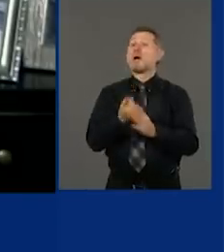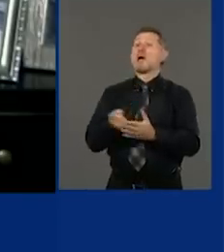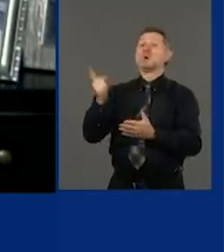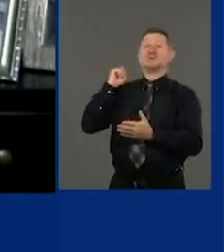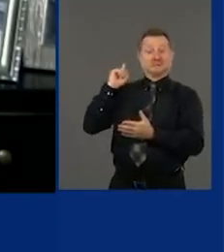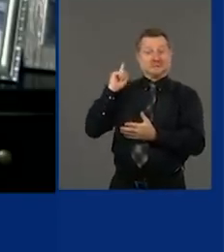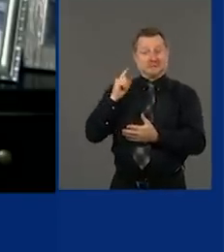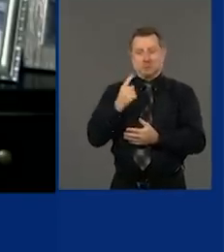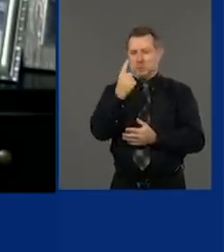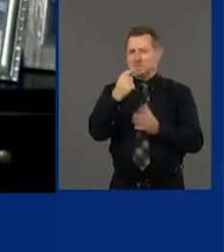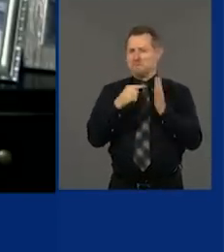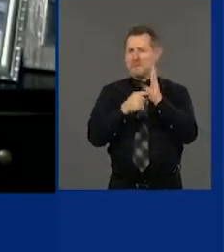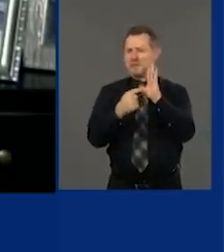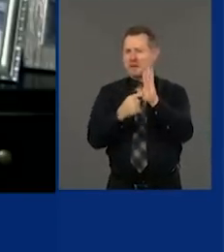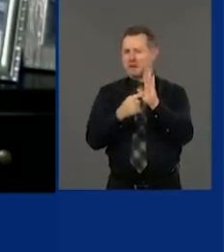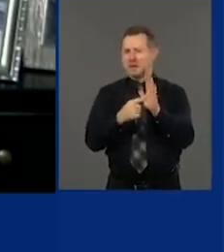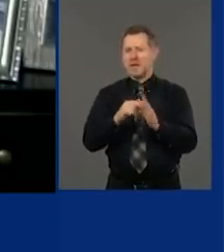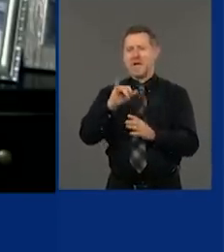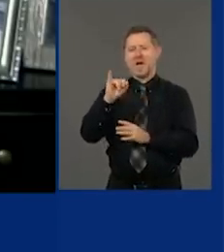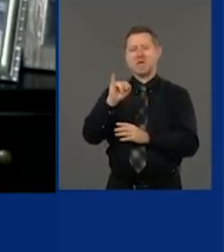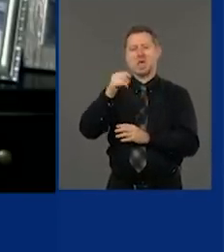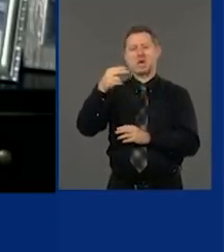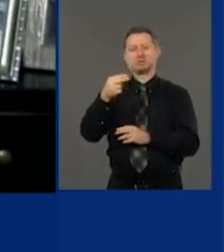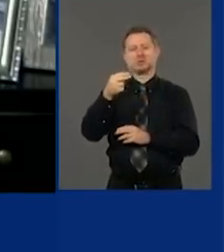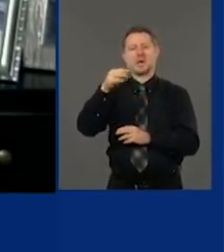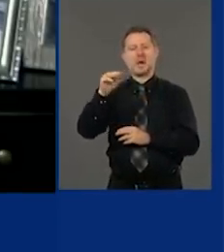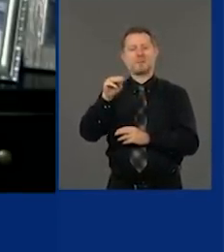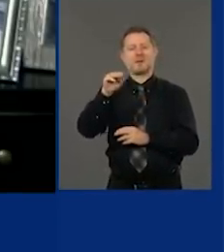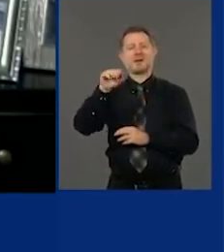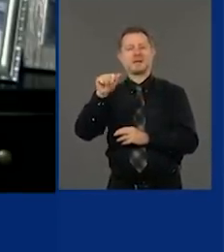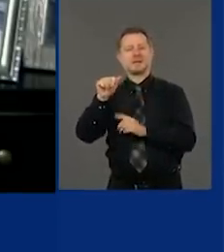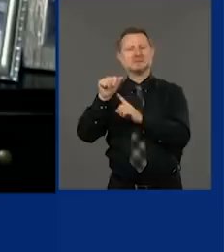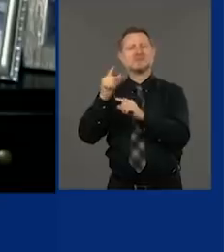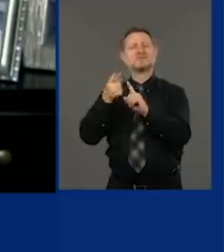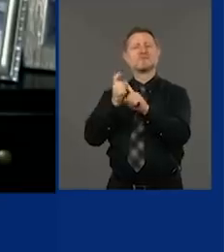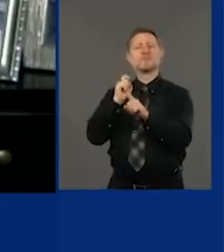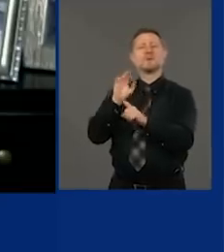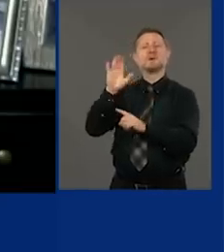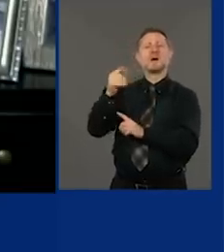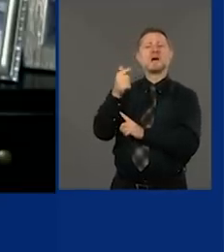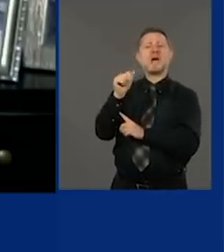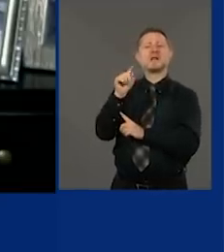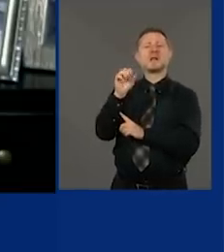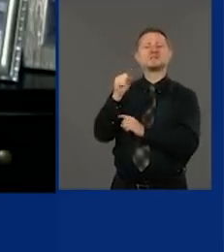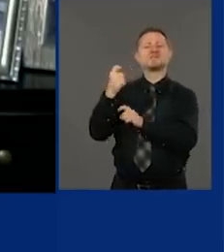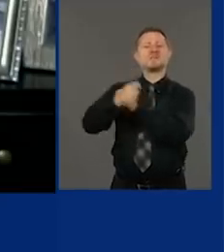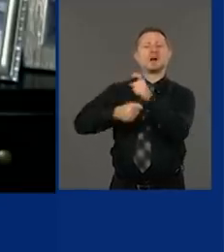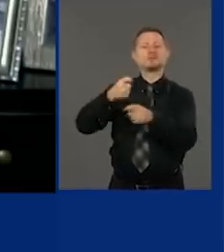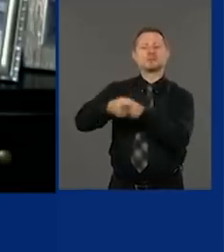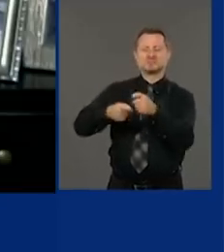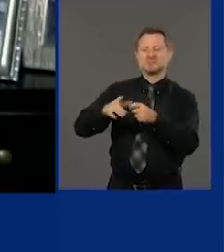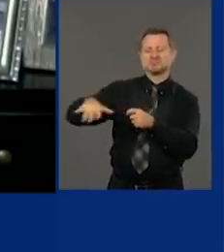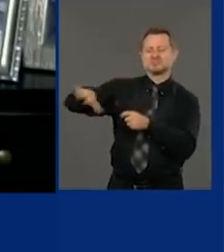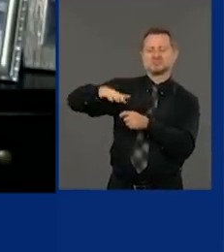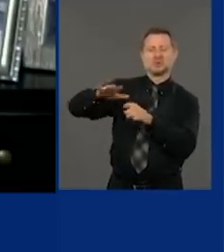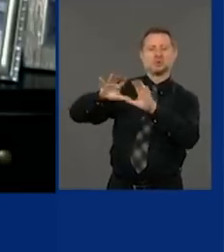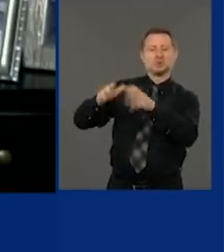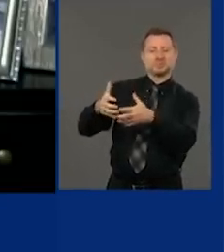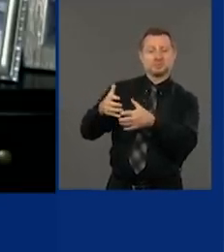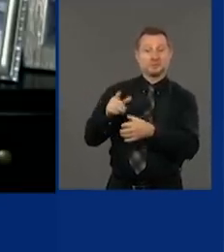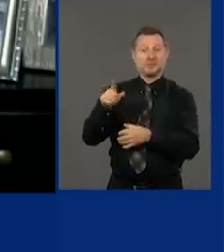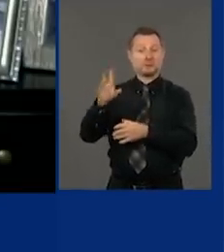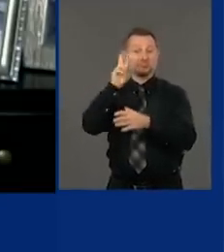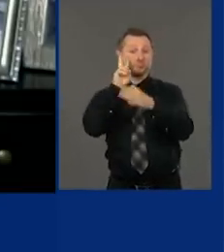IHME model, it's the Gates-funded model that the White House uses, actually projected